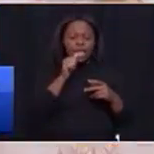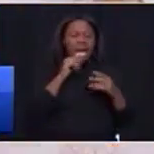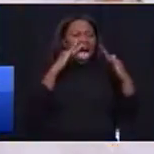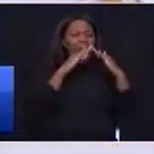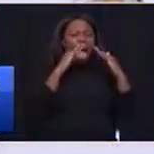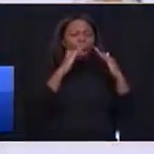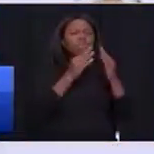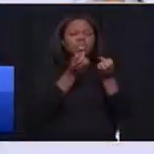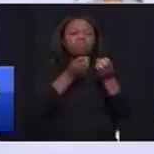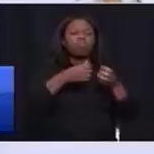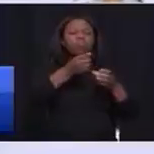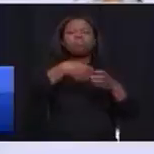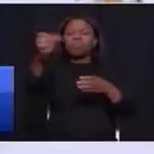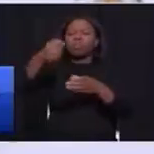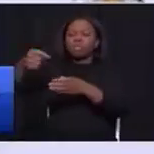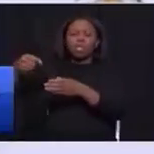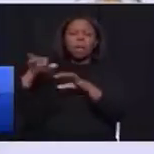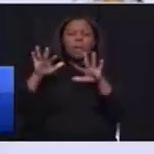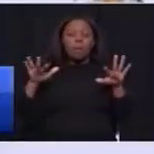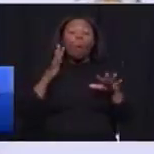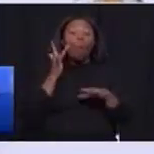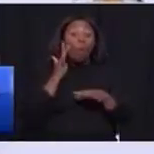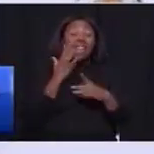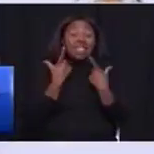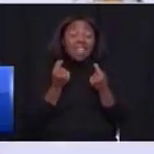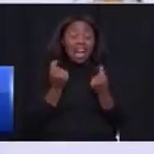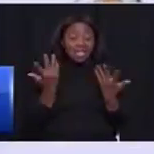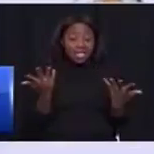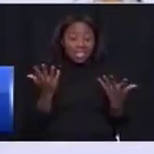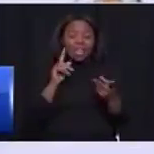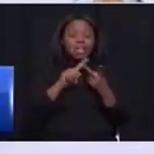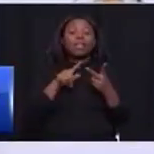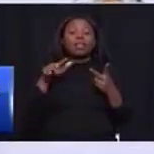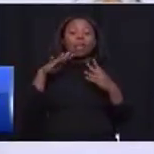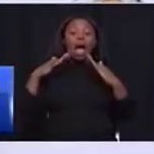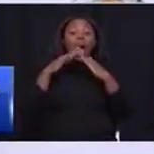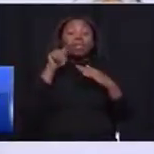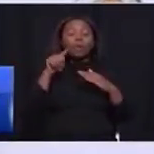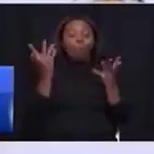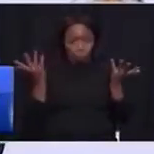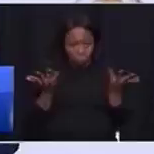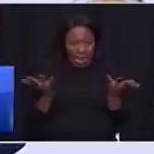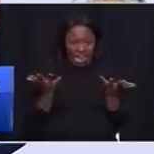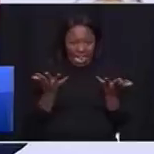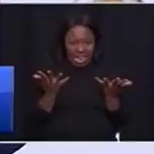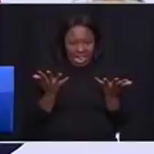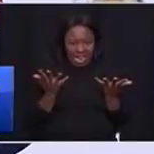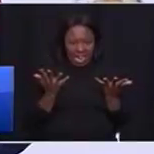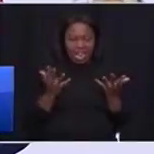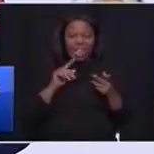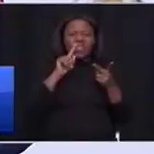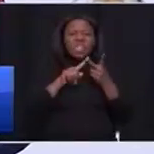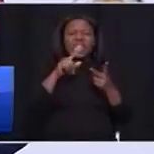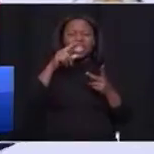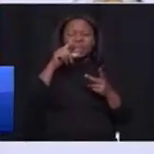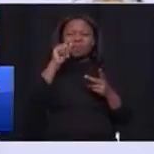houses. When will that be done? And where are they? The outstanding title deeds.